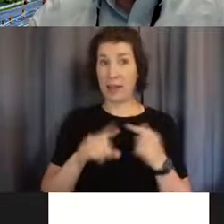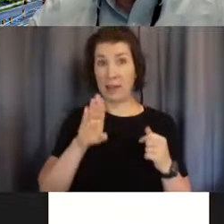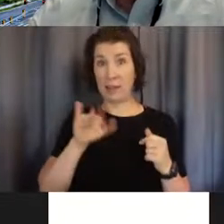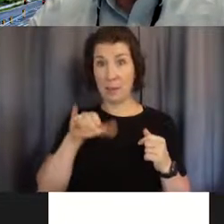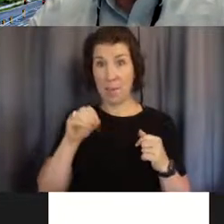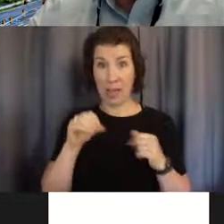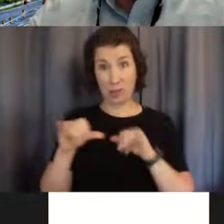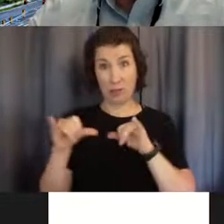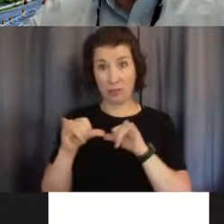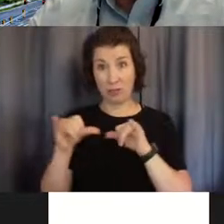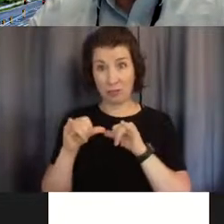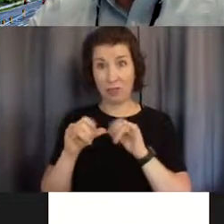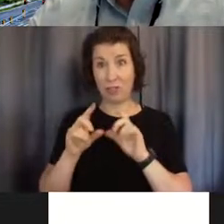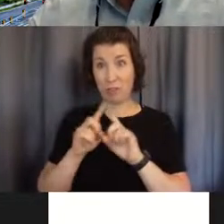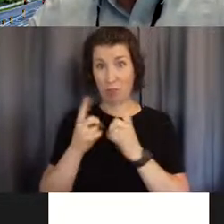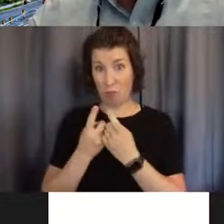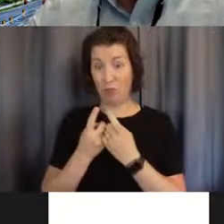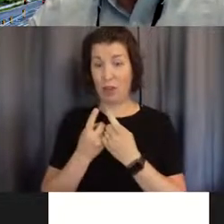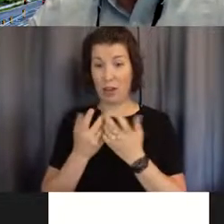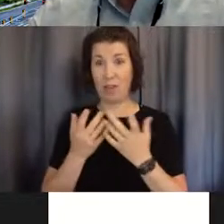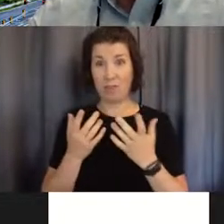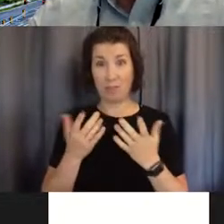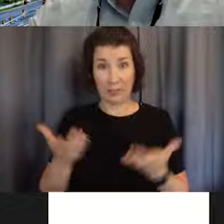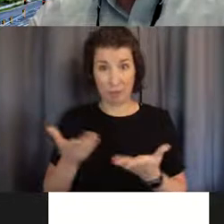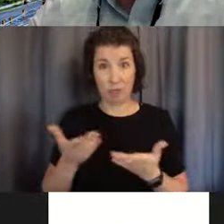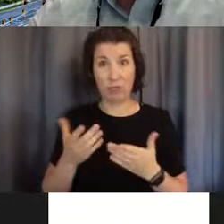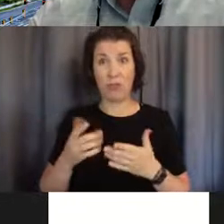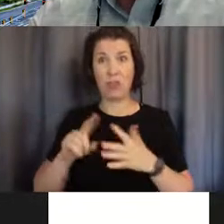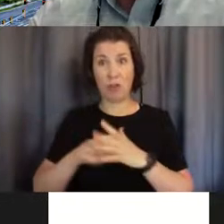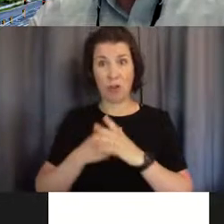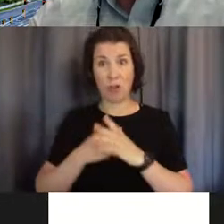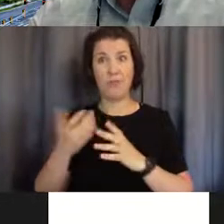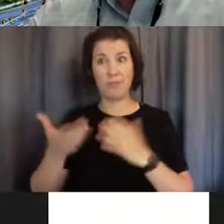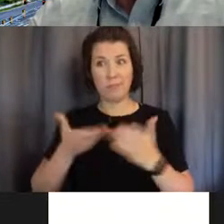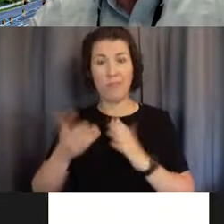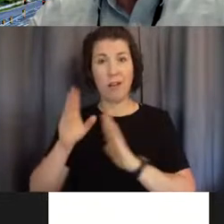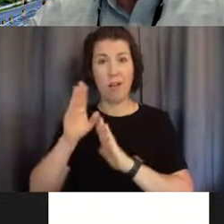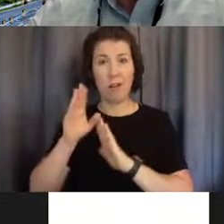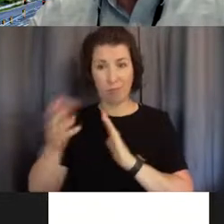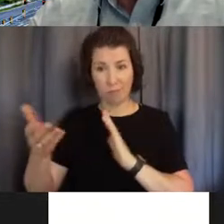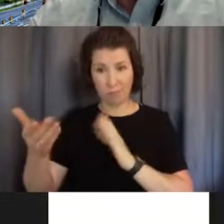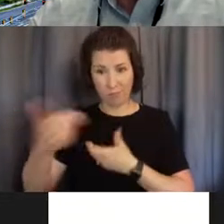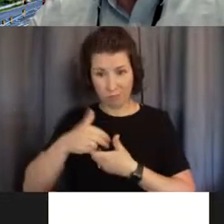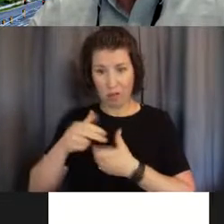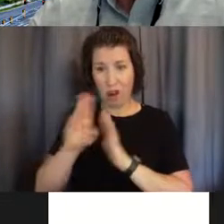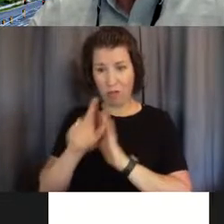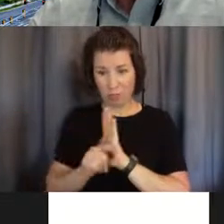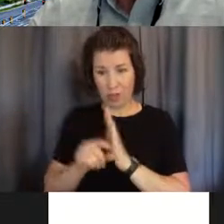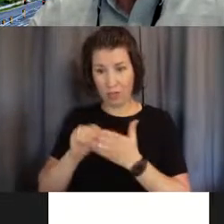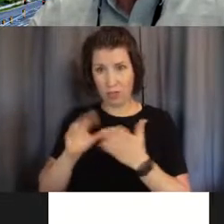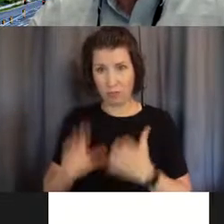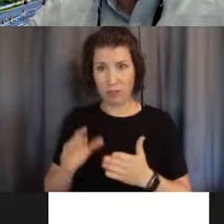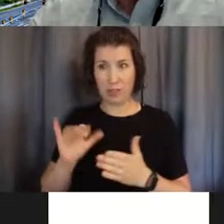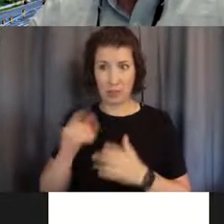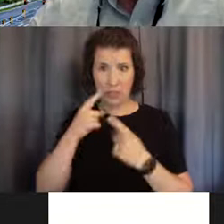big thing and they started off having undergraduate students and it was successful and I really needed to be